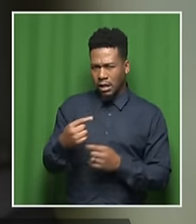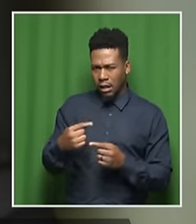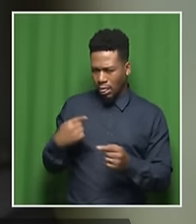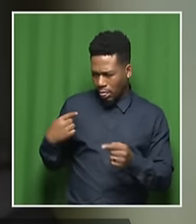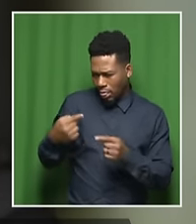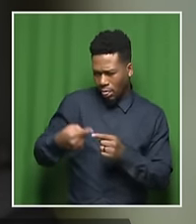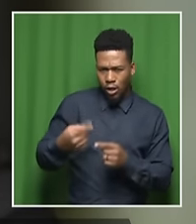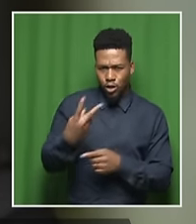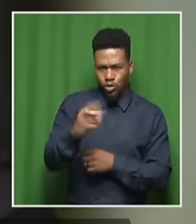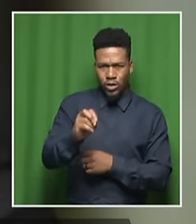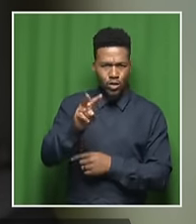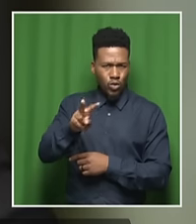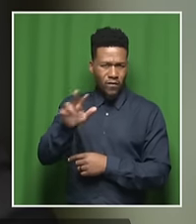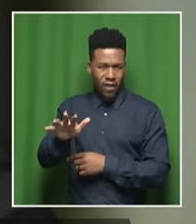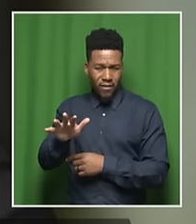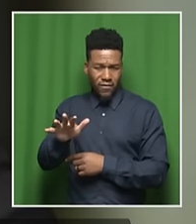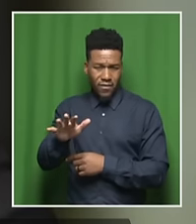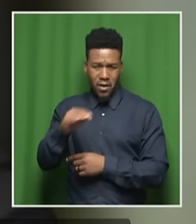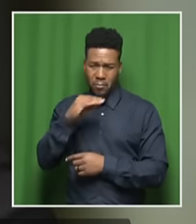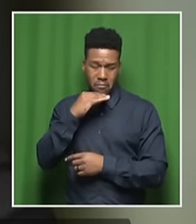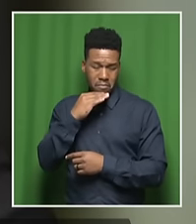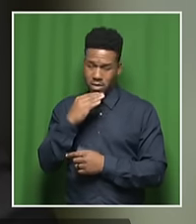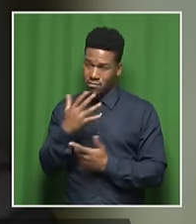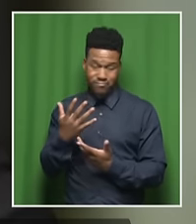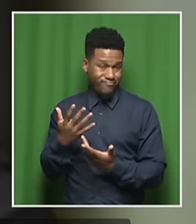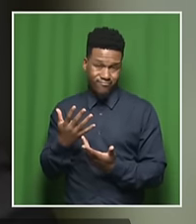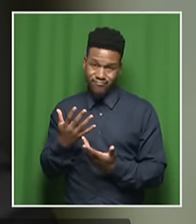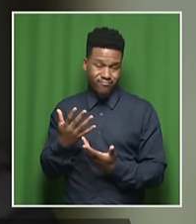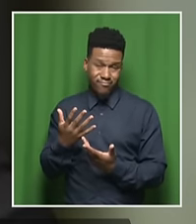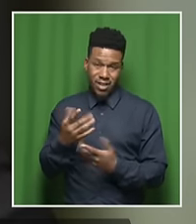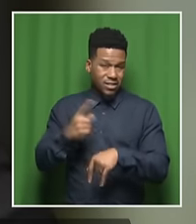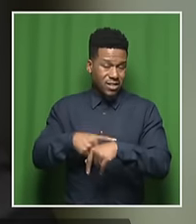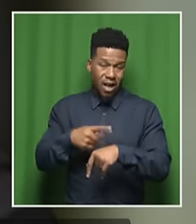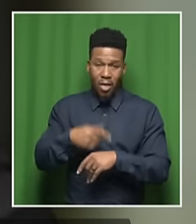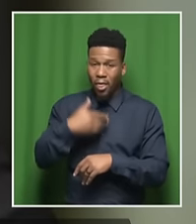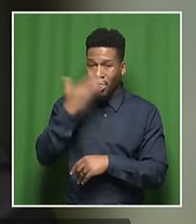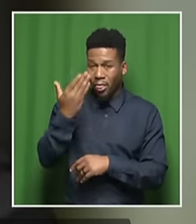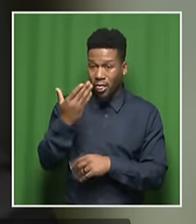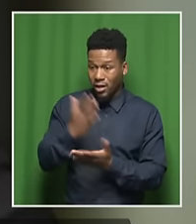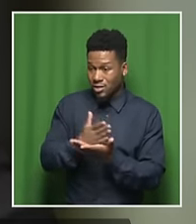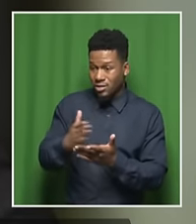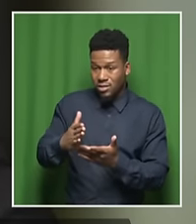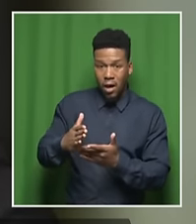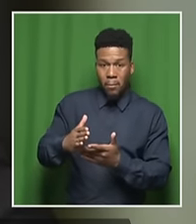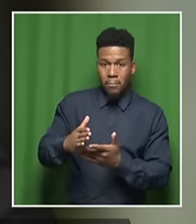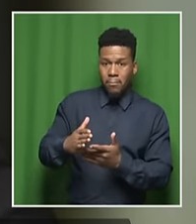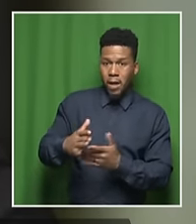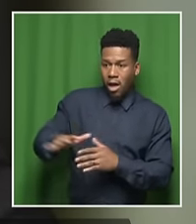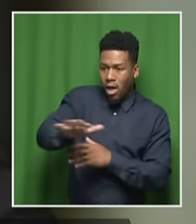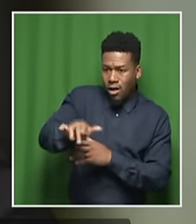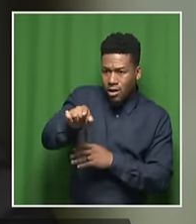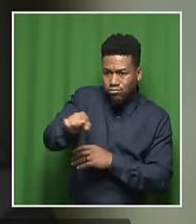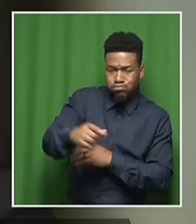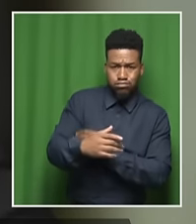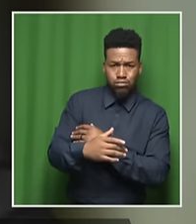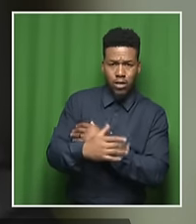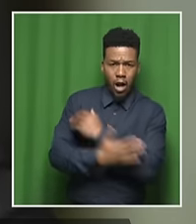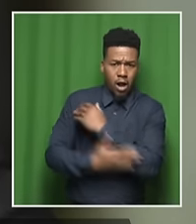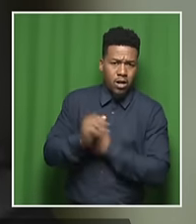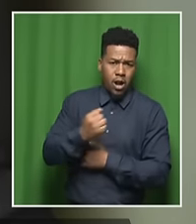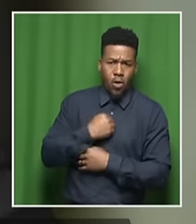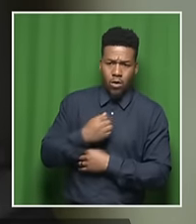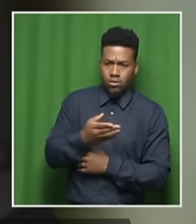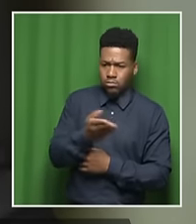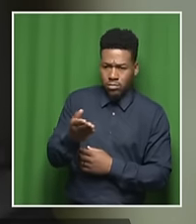are, unfortunately, already in some parts of the country has experienced increased water stress. So that's the one thing.